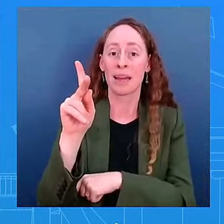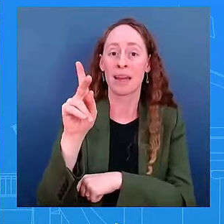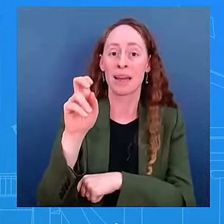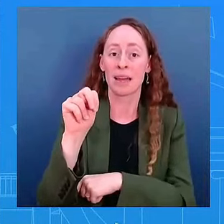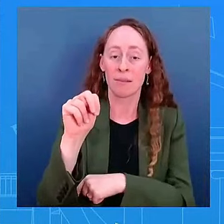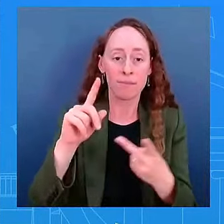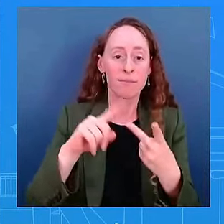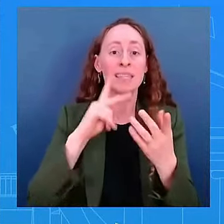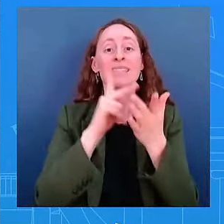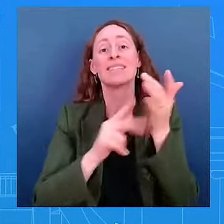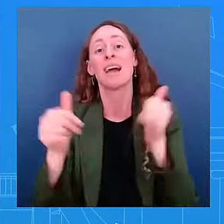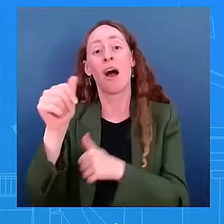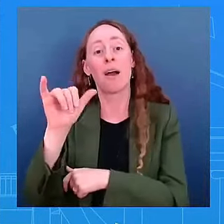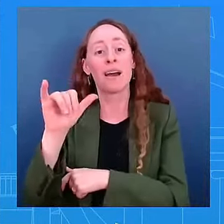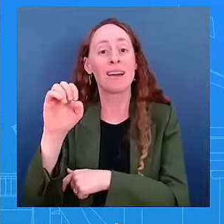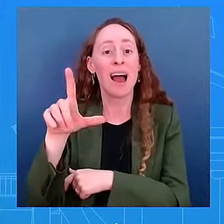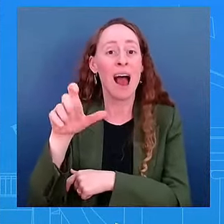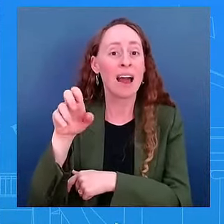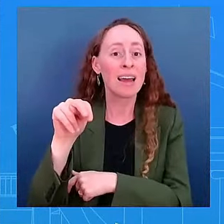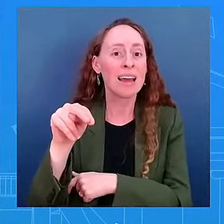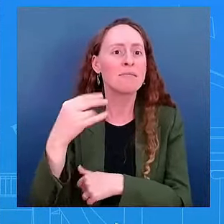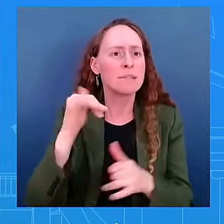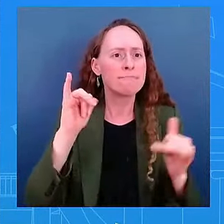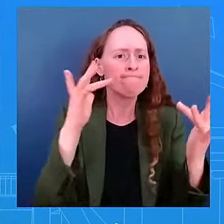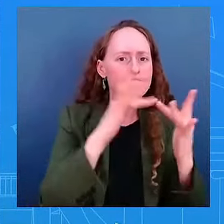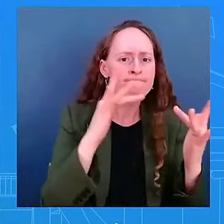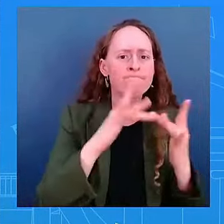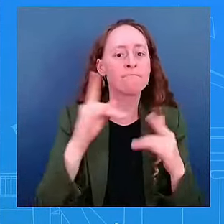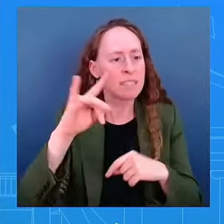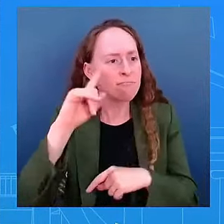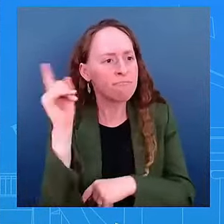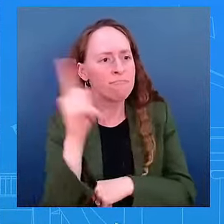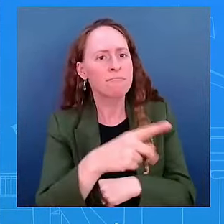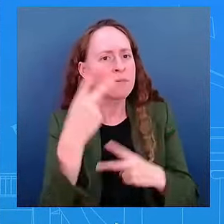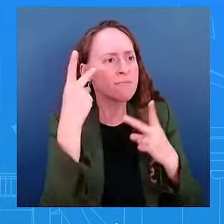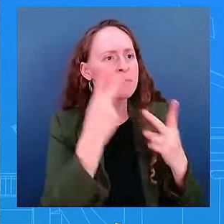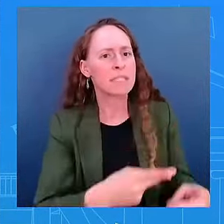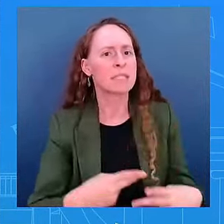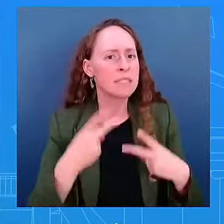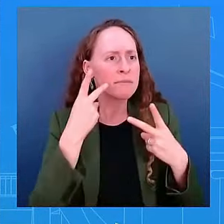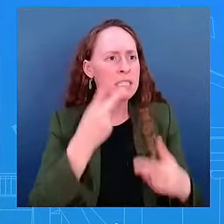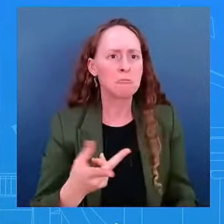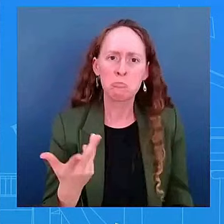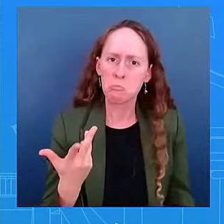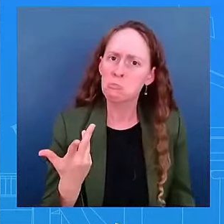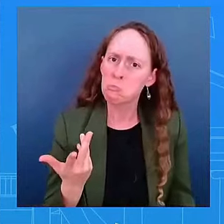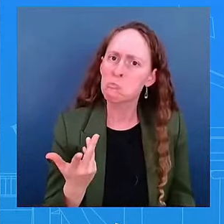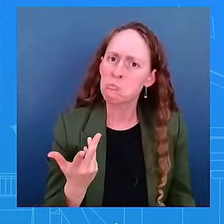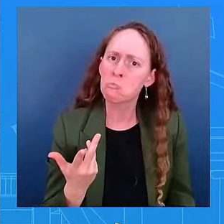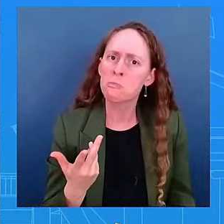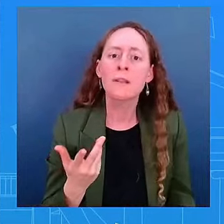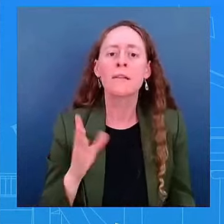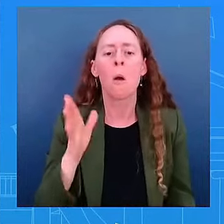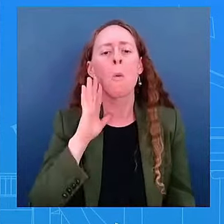China over the past several years and many more. And so we're going to continue to have these high level